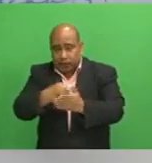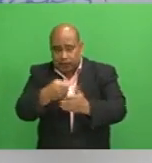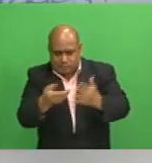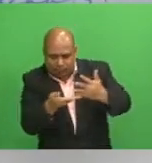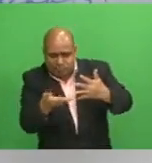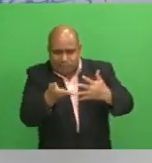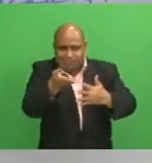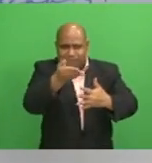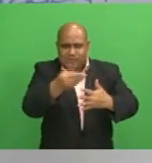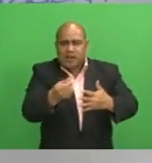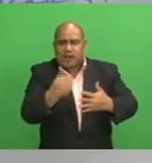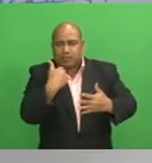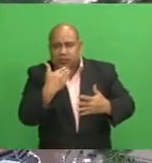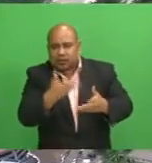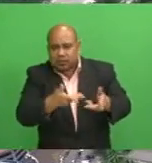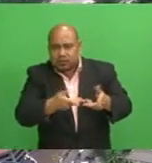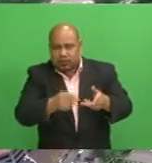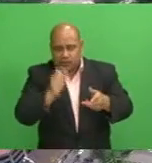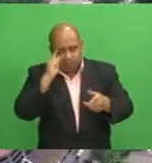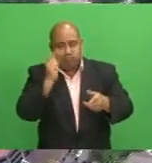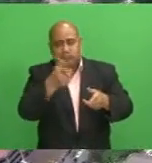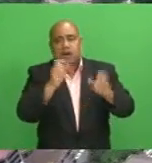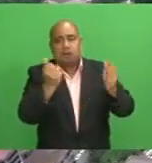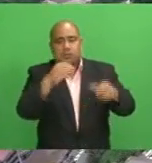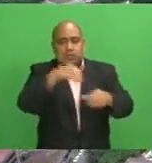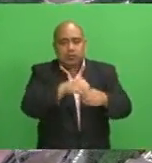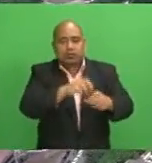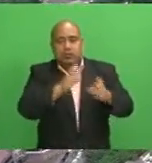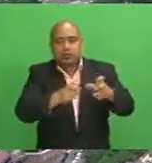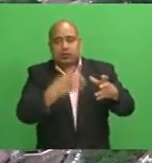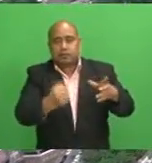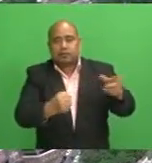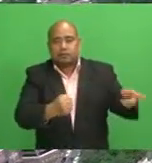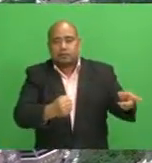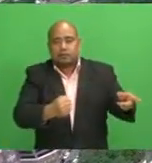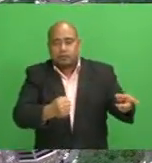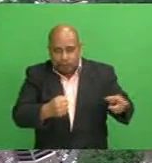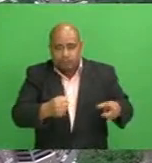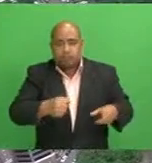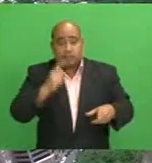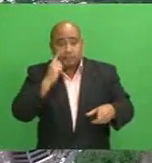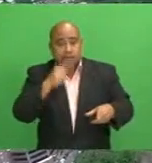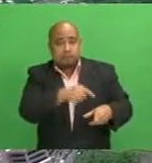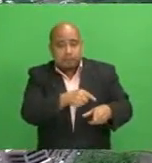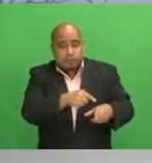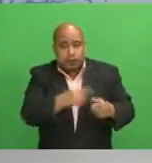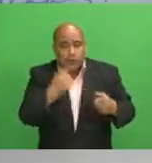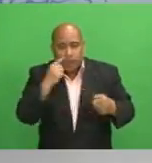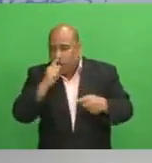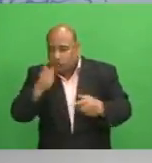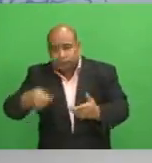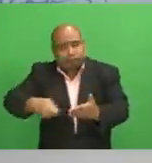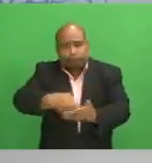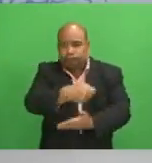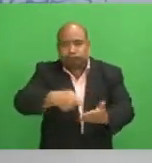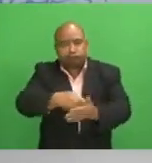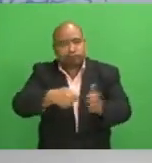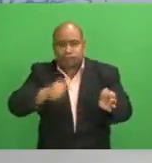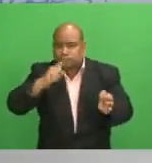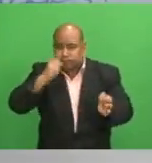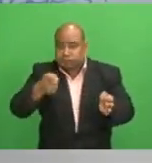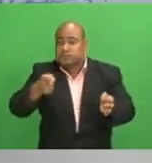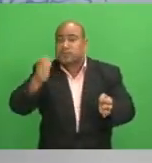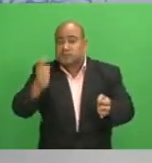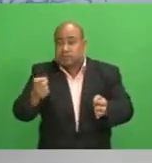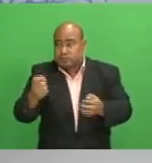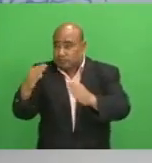issues surrounding this particular household, why they are not able to pay. If they are putting out two flats on rent,